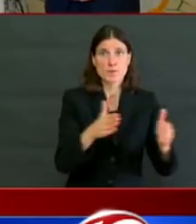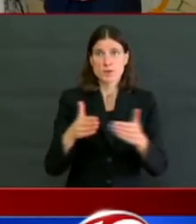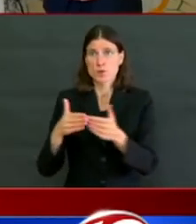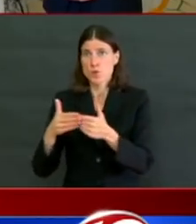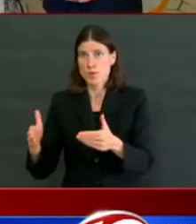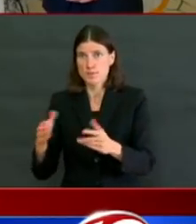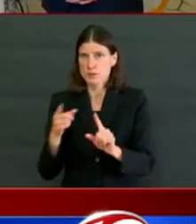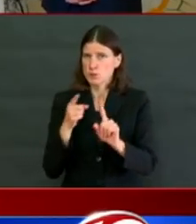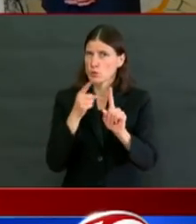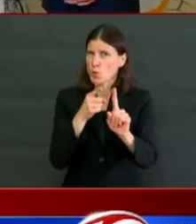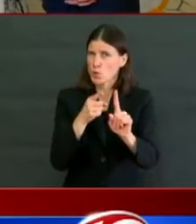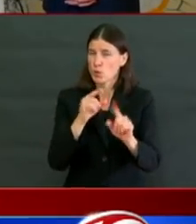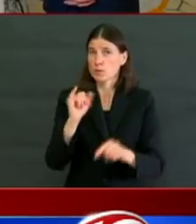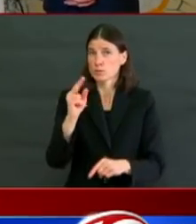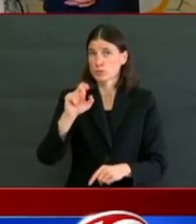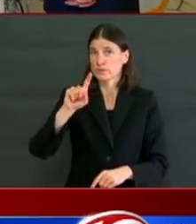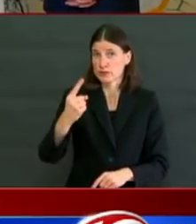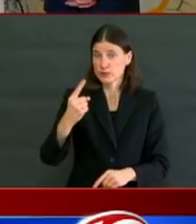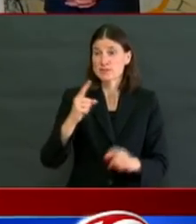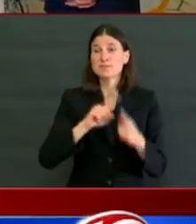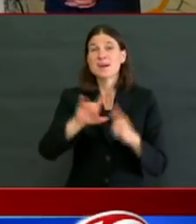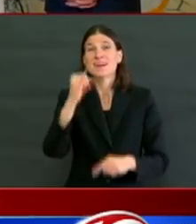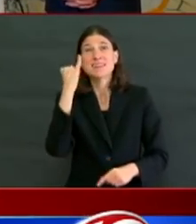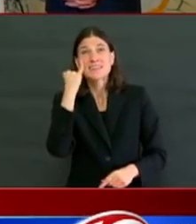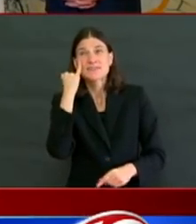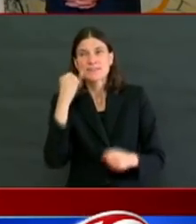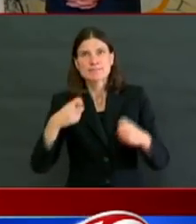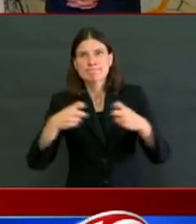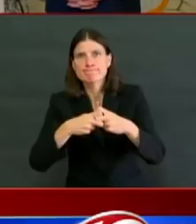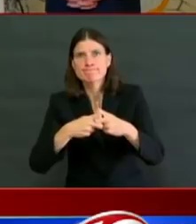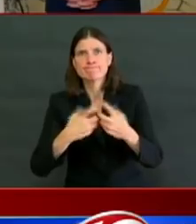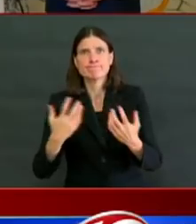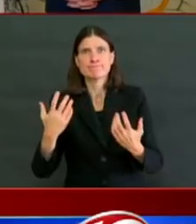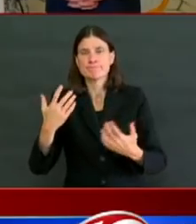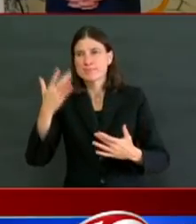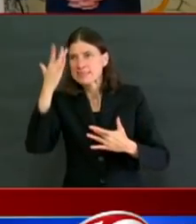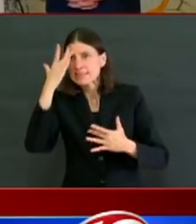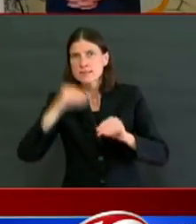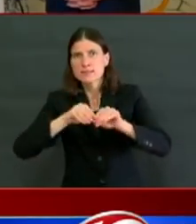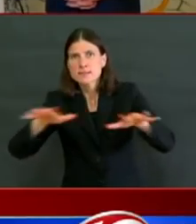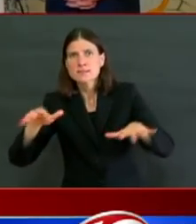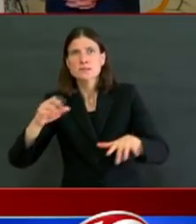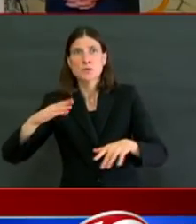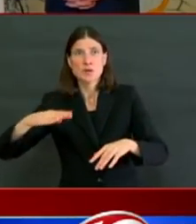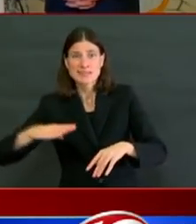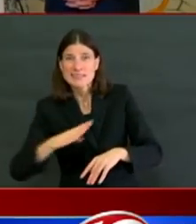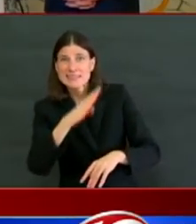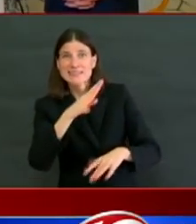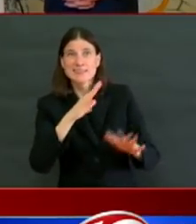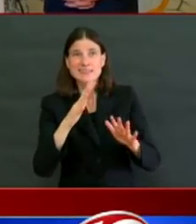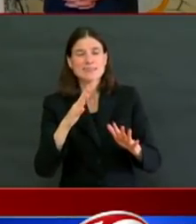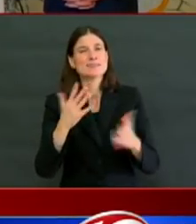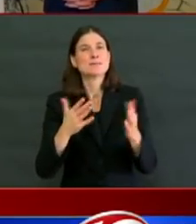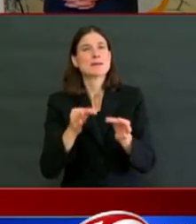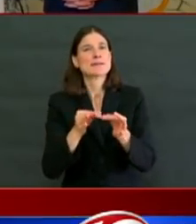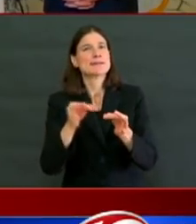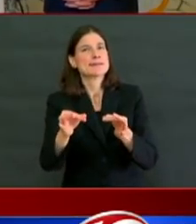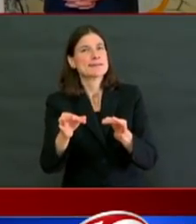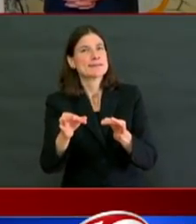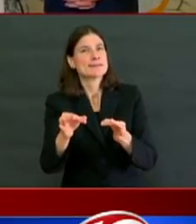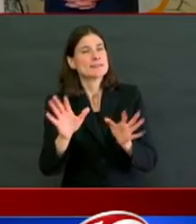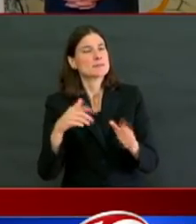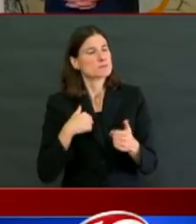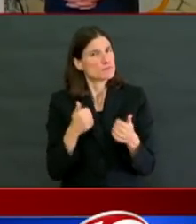I want to thank not only Courtney Hawkins and her team, I want to thank all the child care providers for what you've done and for what you're